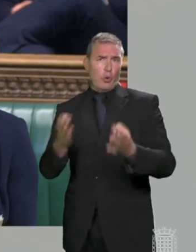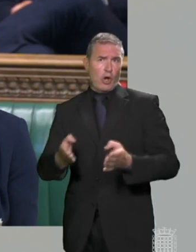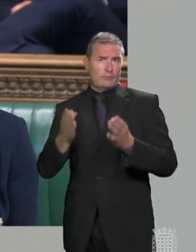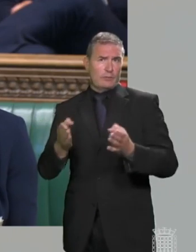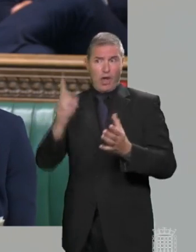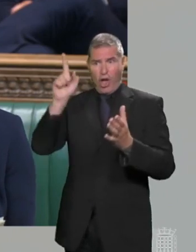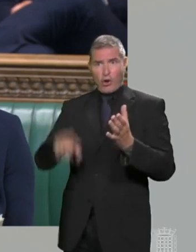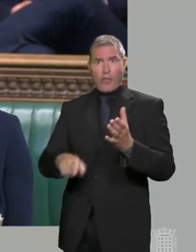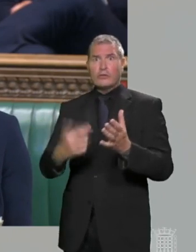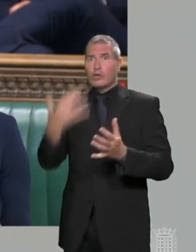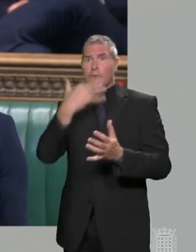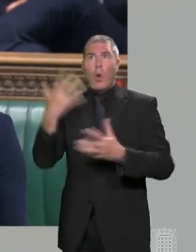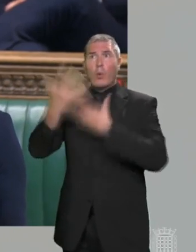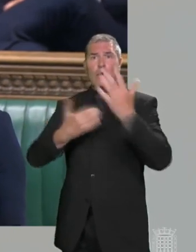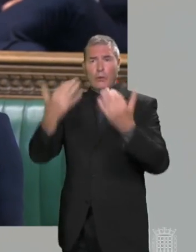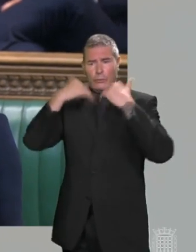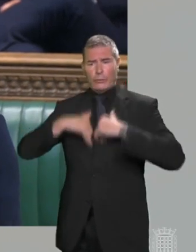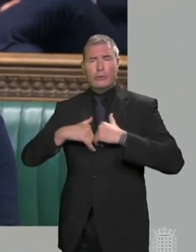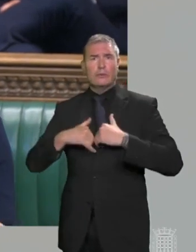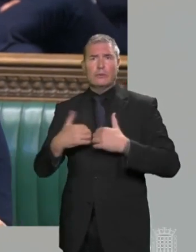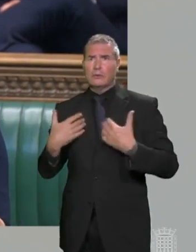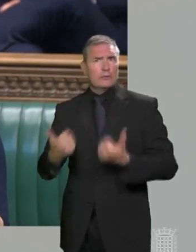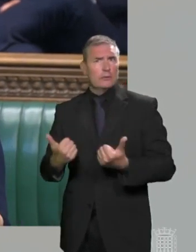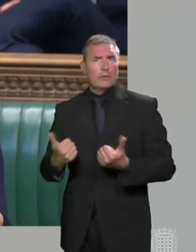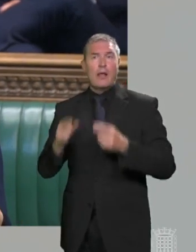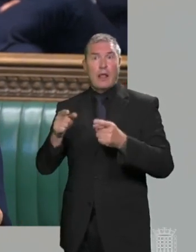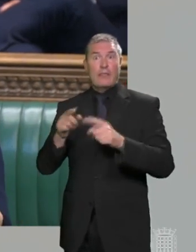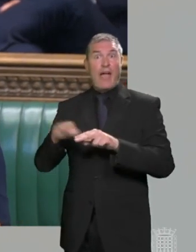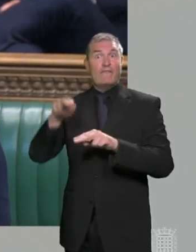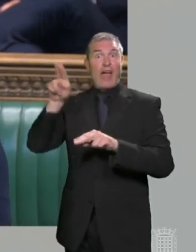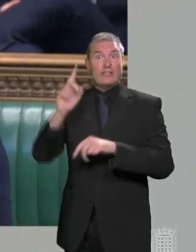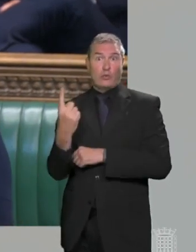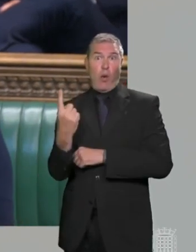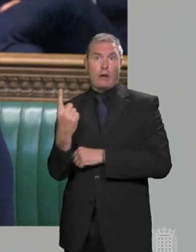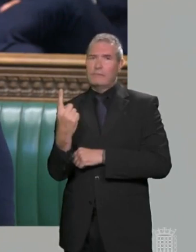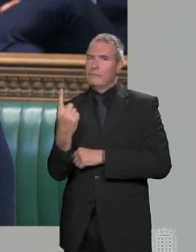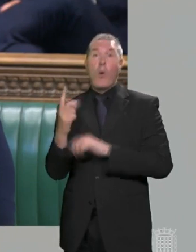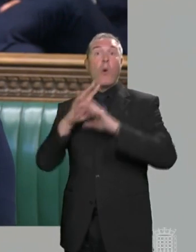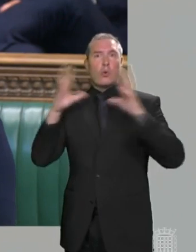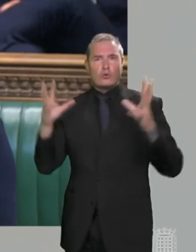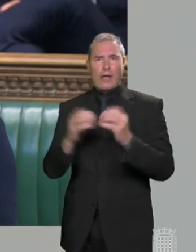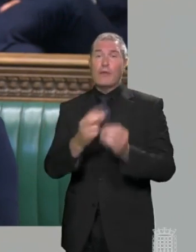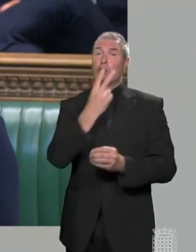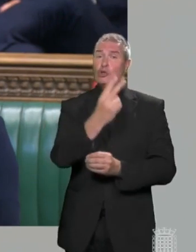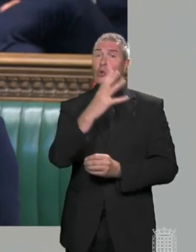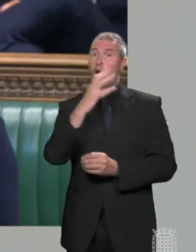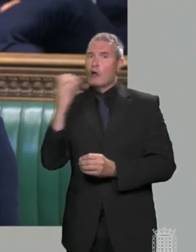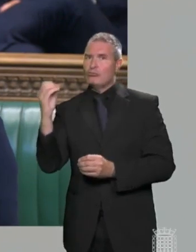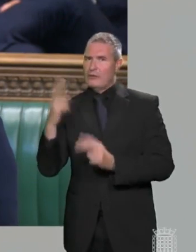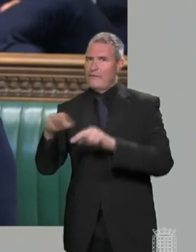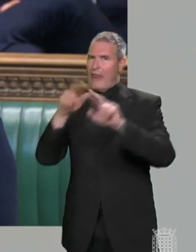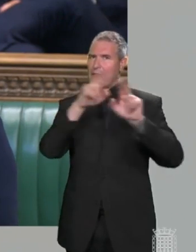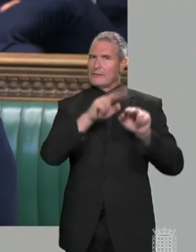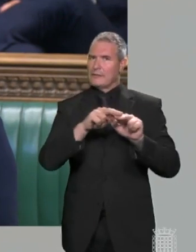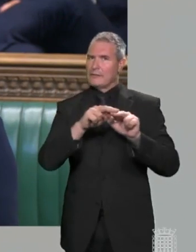dozens more to be treated for smoke inhalation. That block was one of more than 200 high-rise buildings in England, still